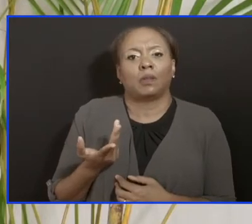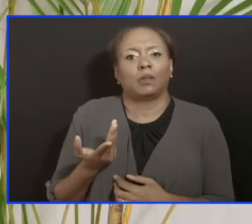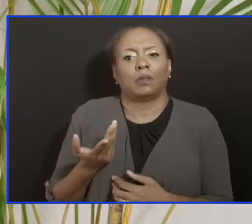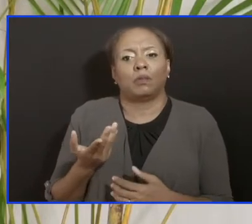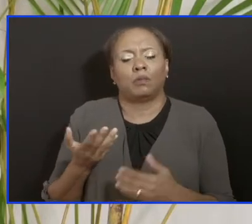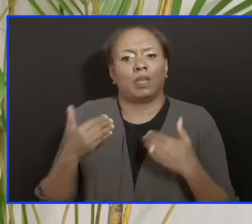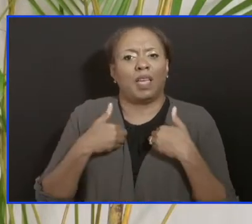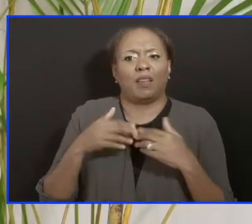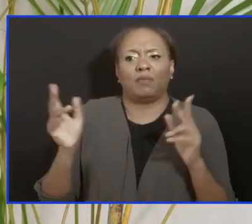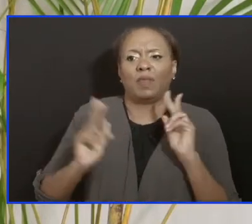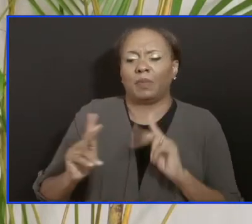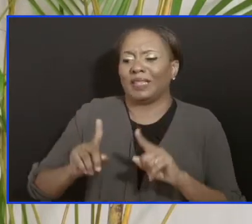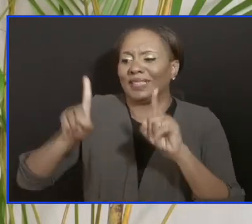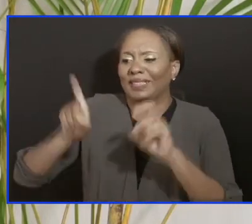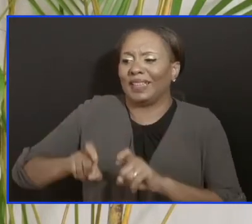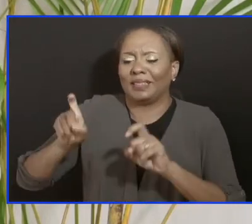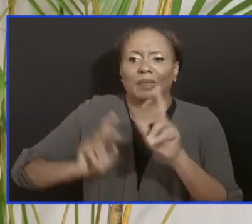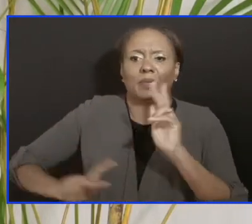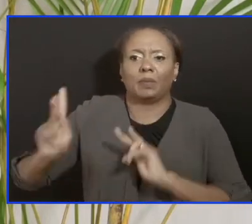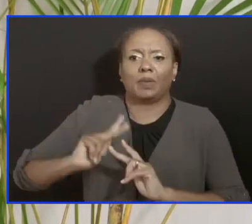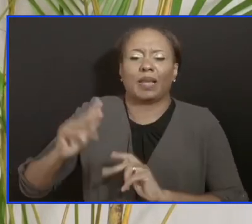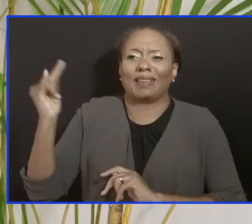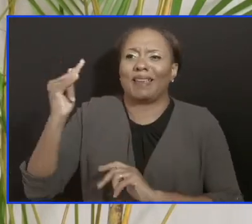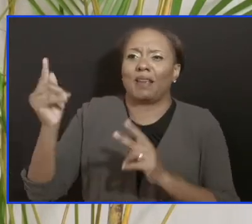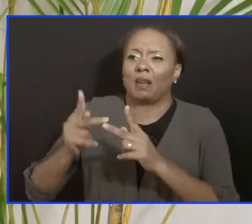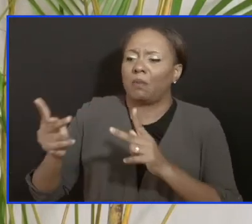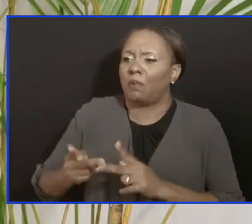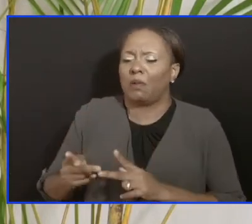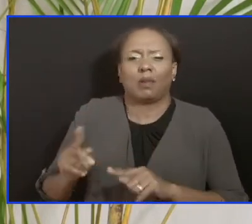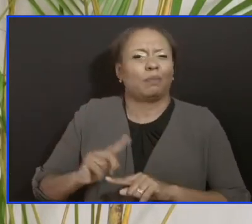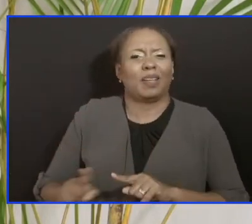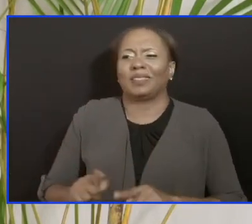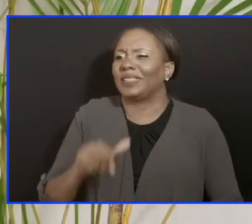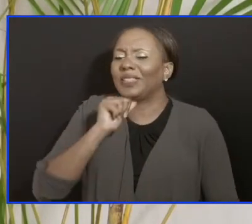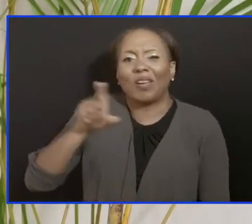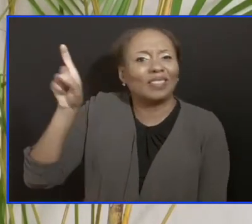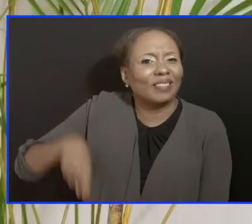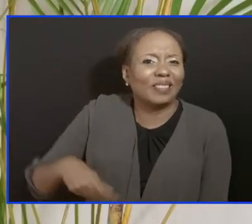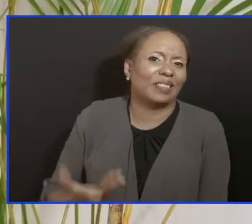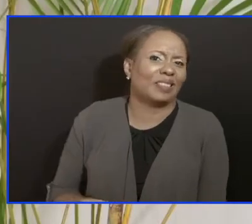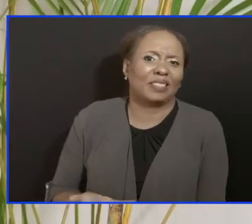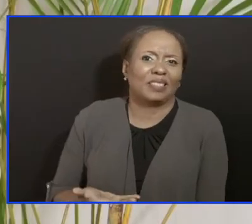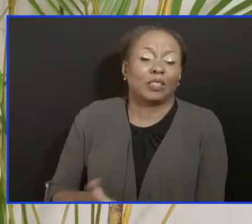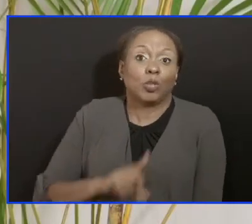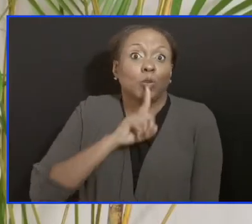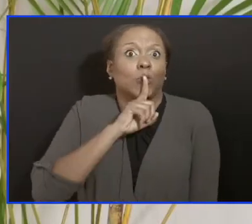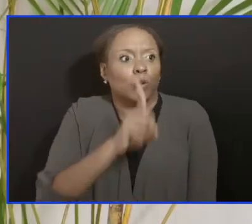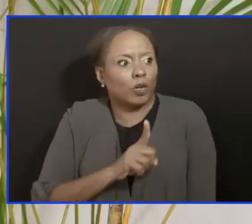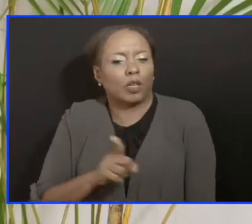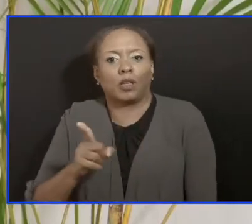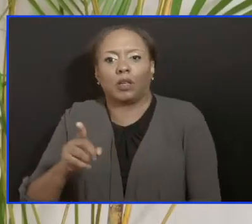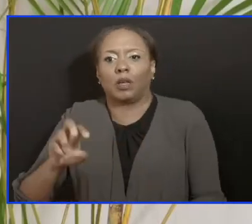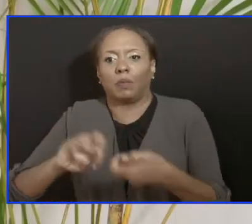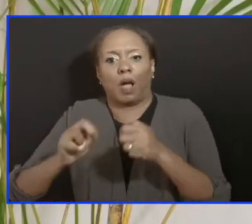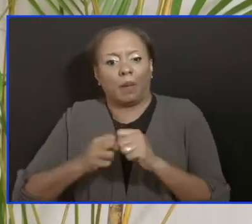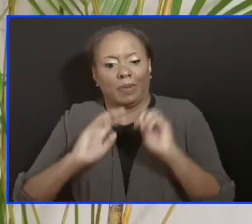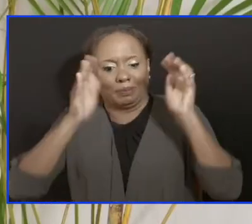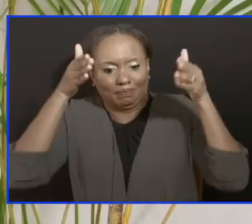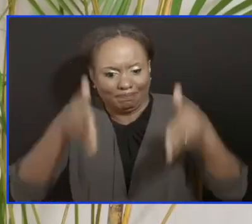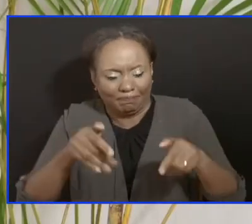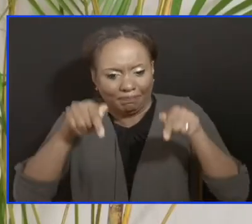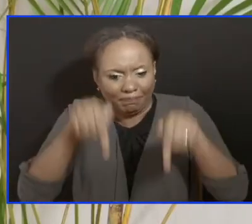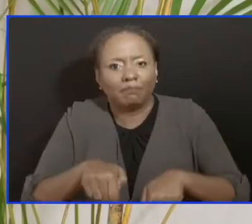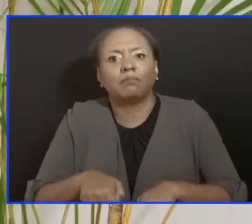that are yielding a very low positivity rate. When the real issue that we have is within our